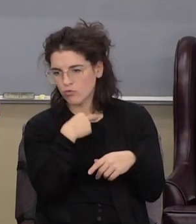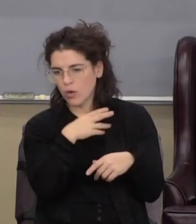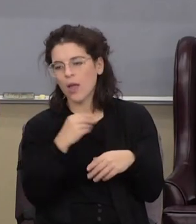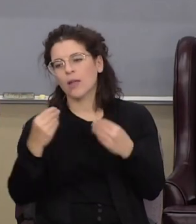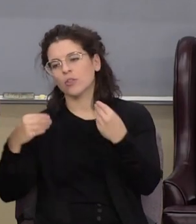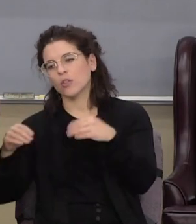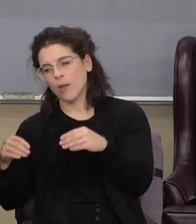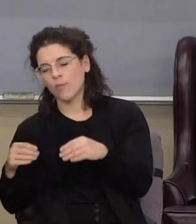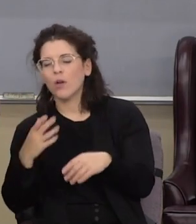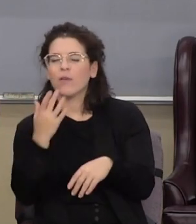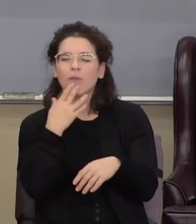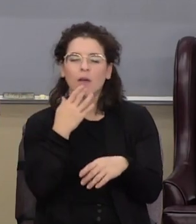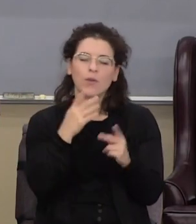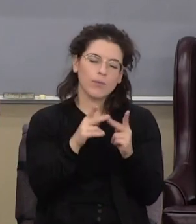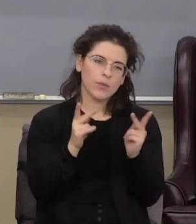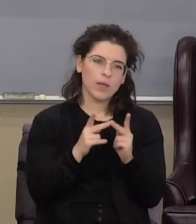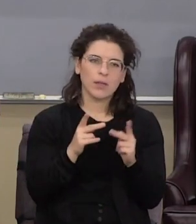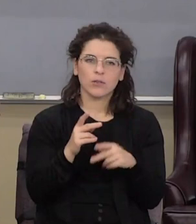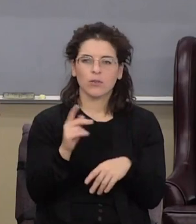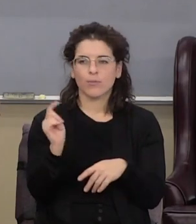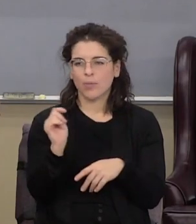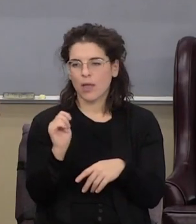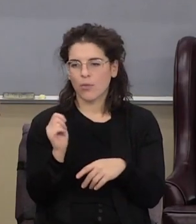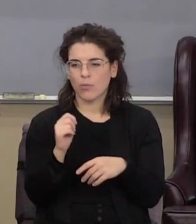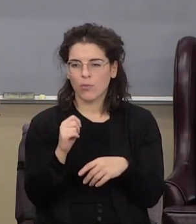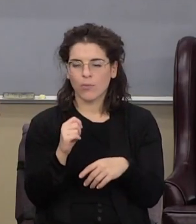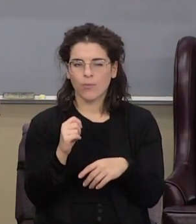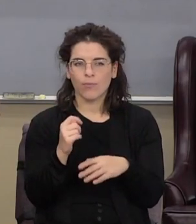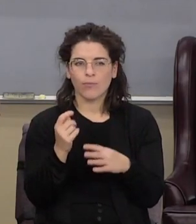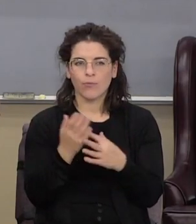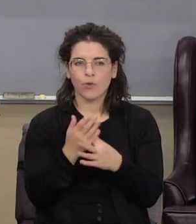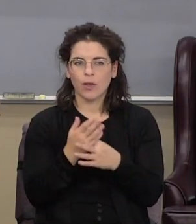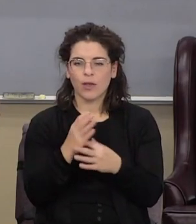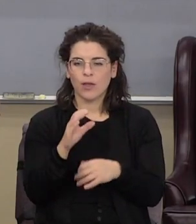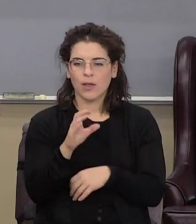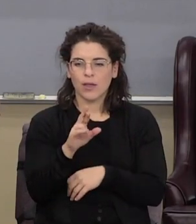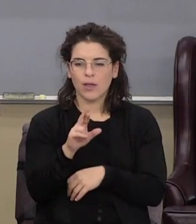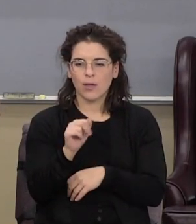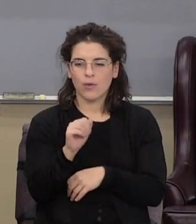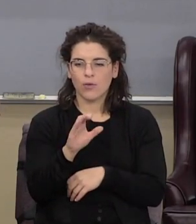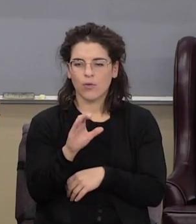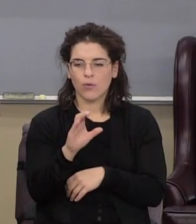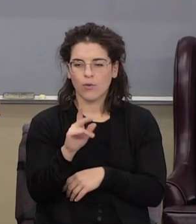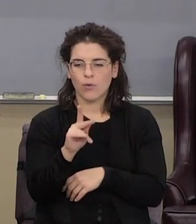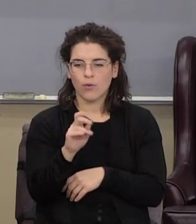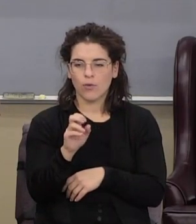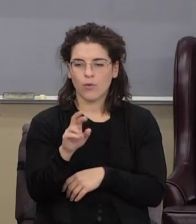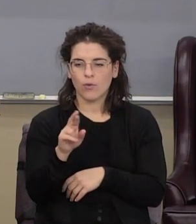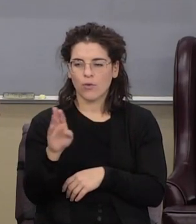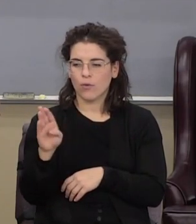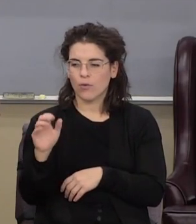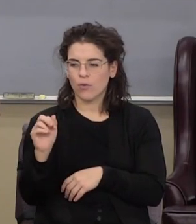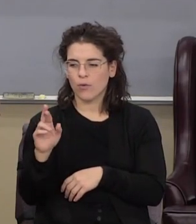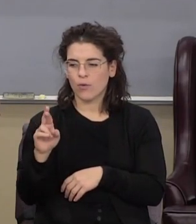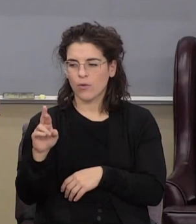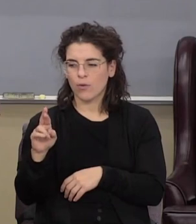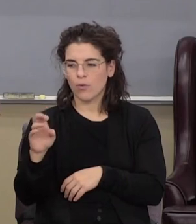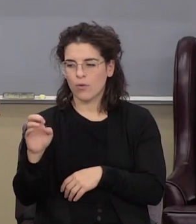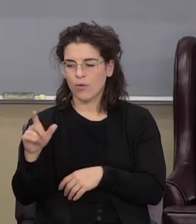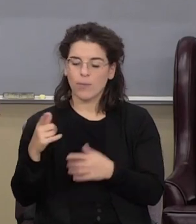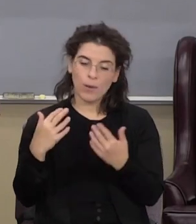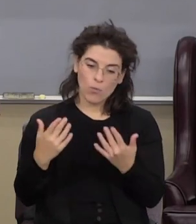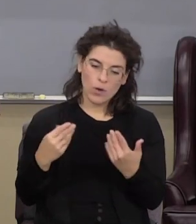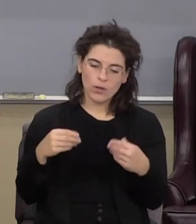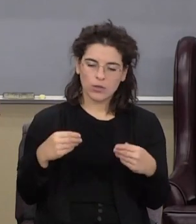So her favorite place to take a restroom break when we're traveling is Cracker Barrel. And I'm out in the shopping area waiting on her to come out of the